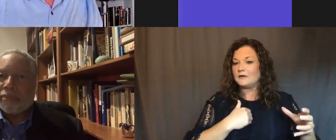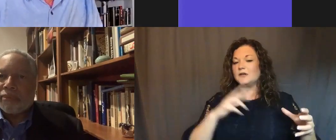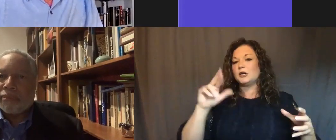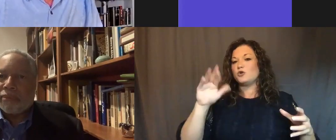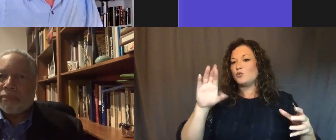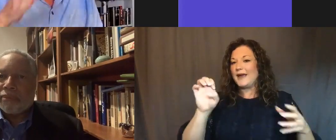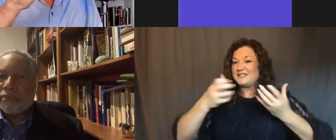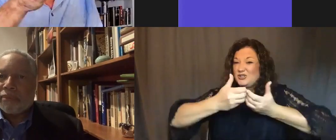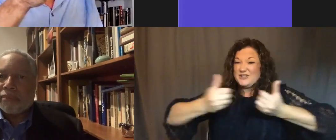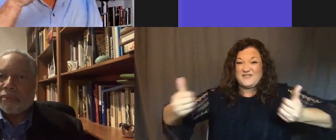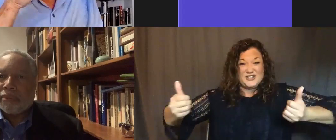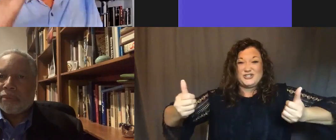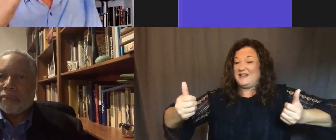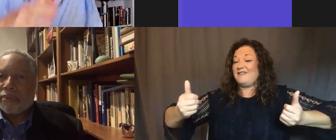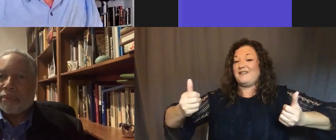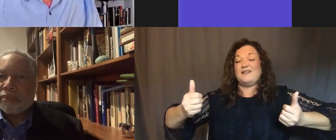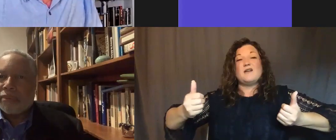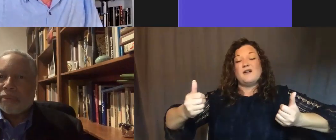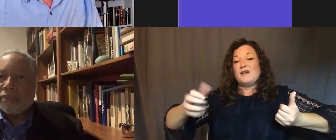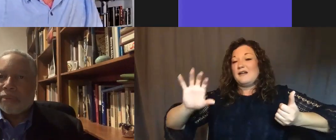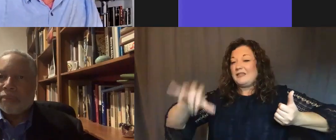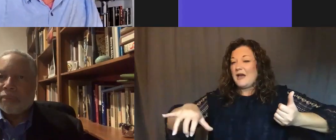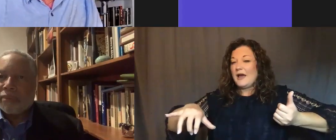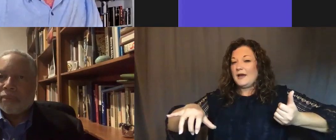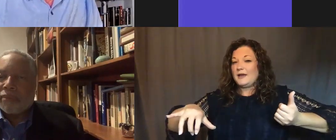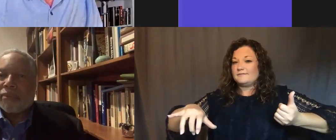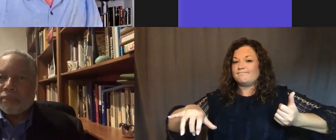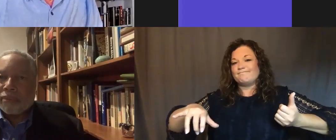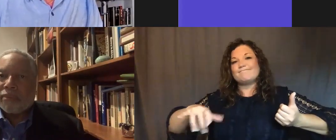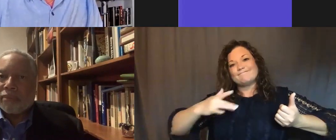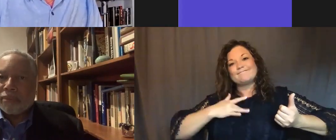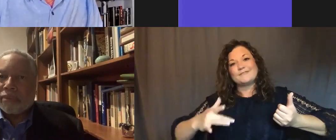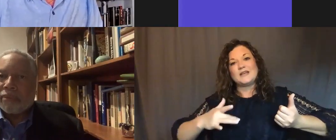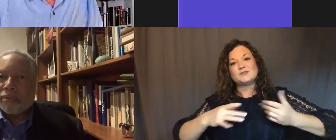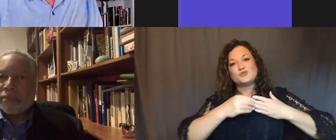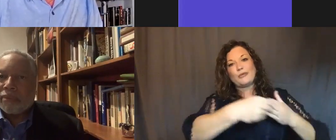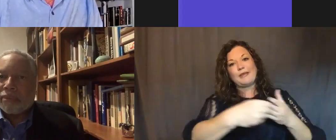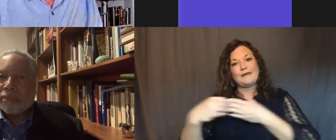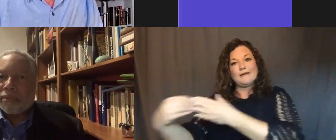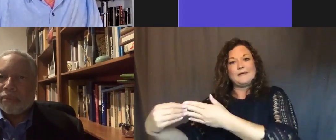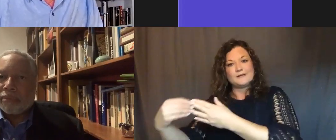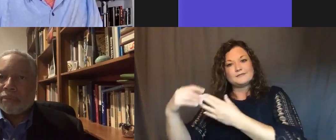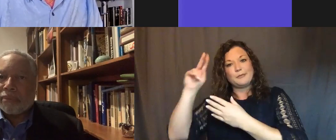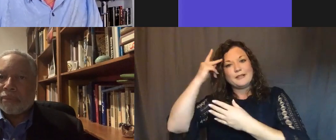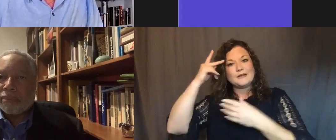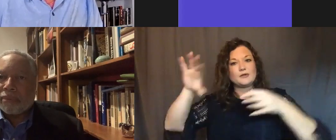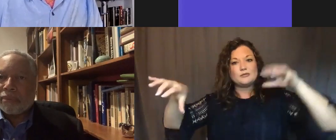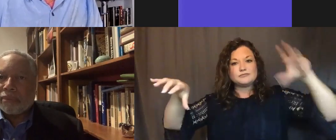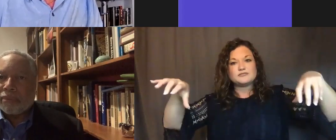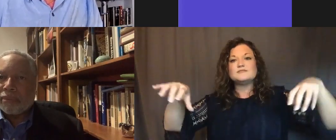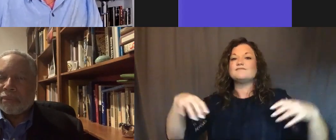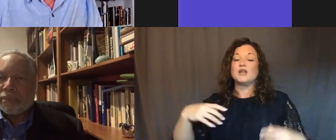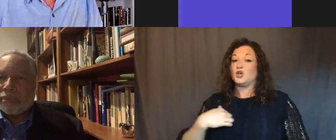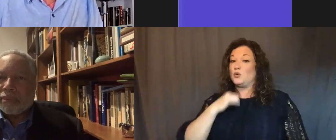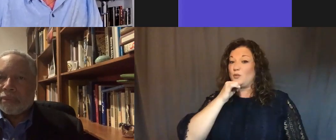is thought to drive the partisan divide. In that case, you wouldn't expect much bipartisan